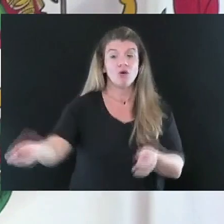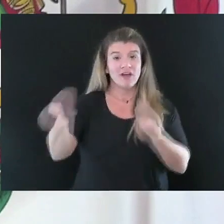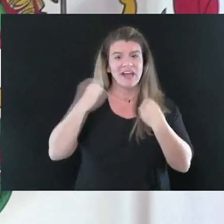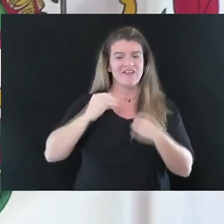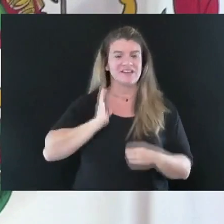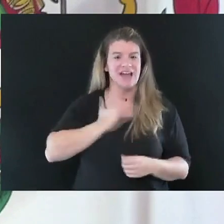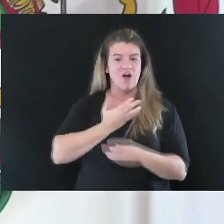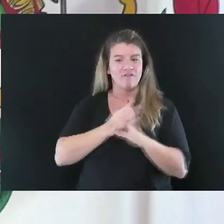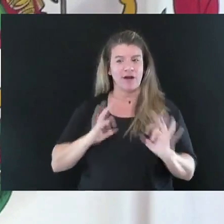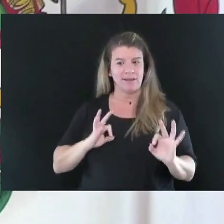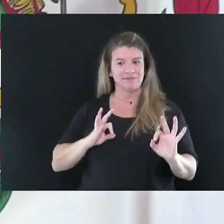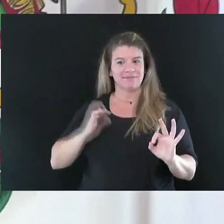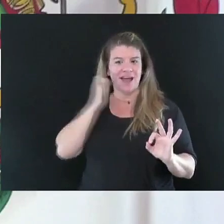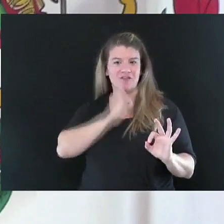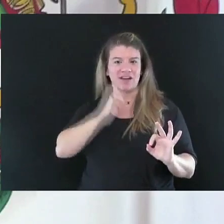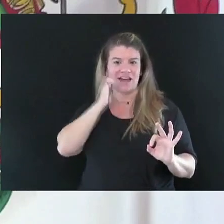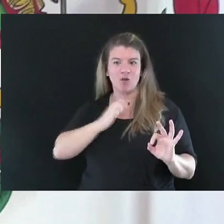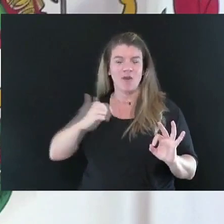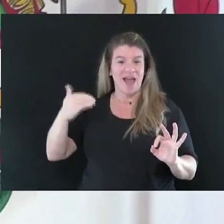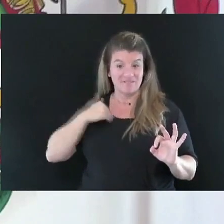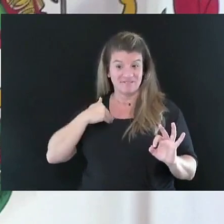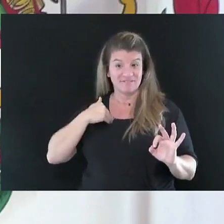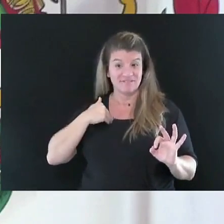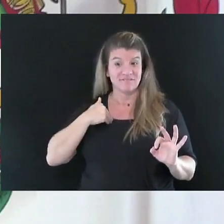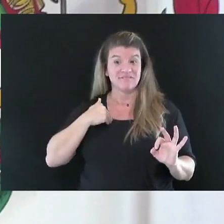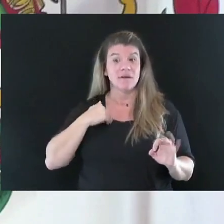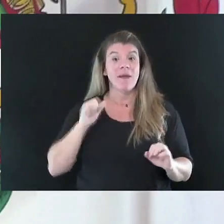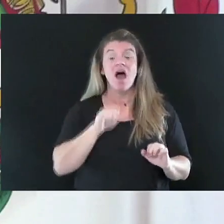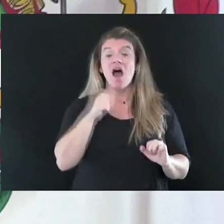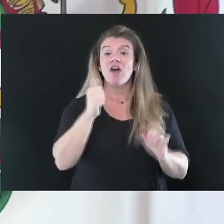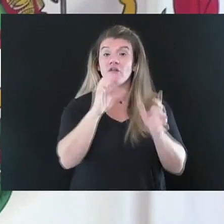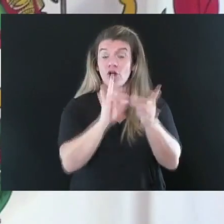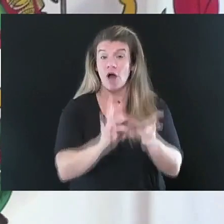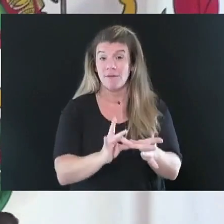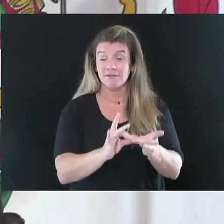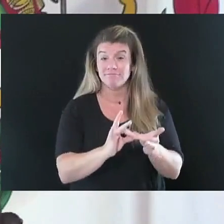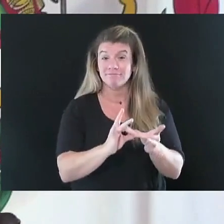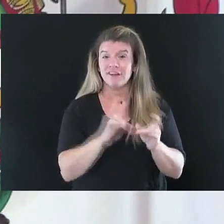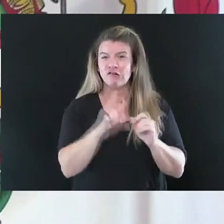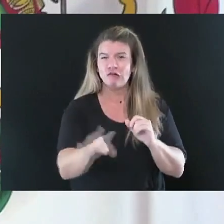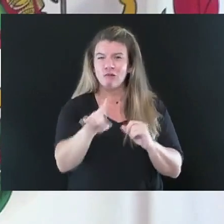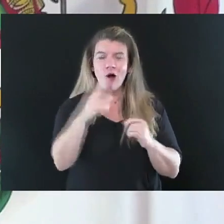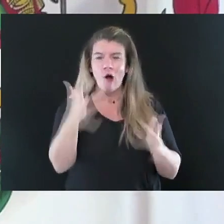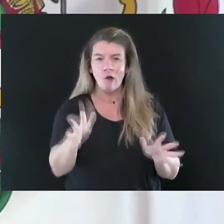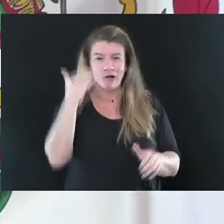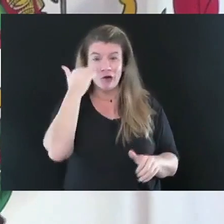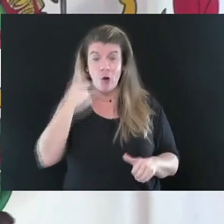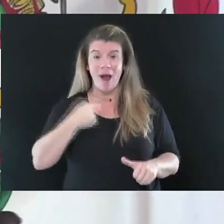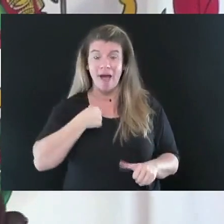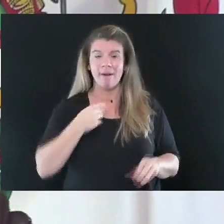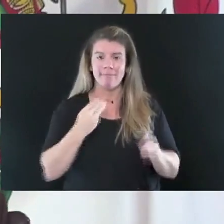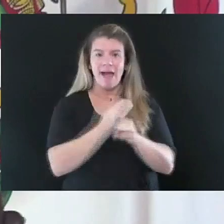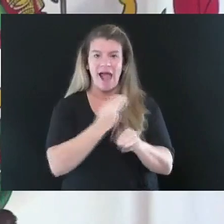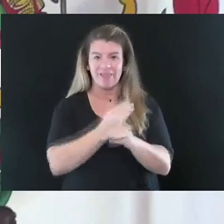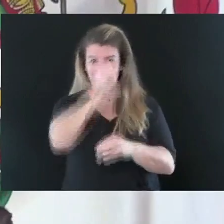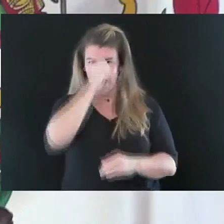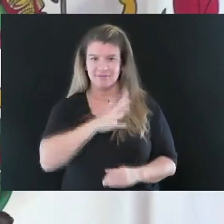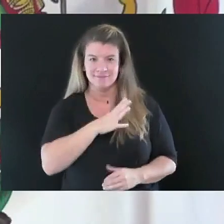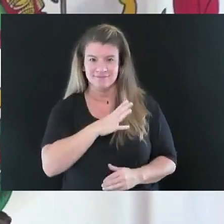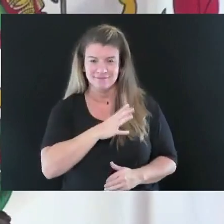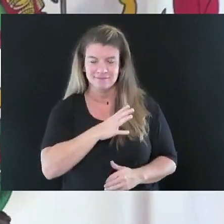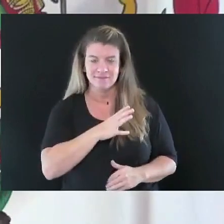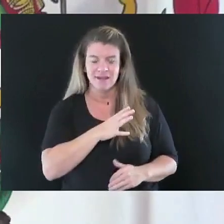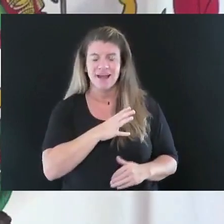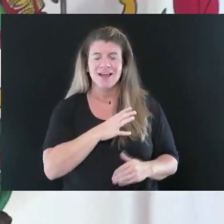that we have each and every day. The other thing I'd tell you is, you know, I'm a math guy, you know, I may not be able from time to